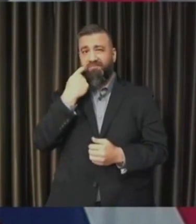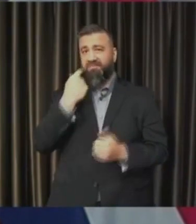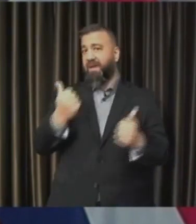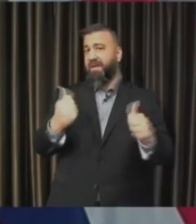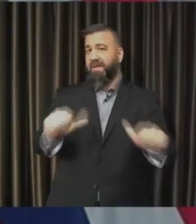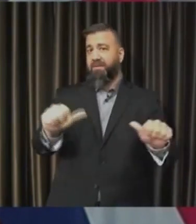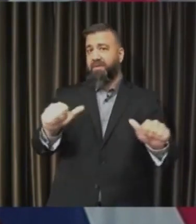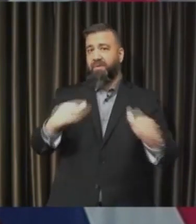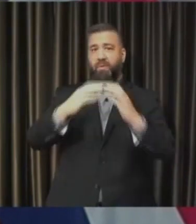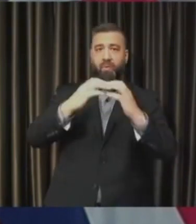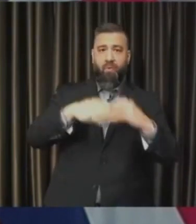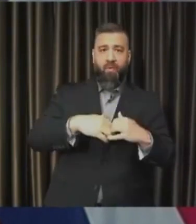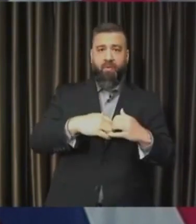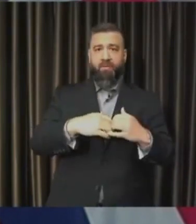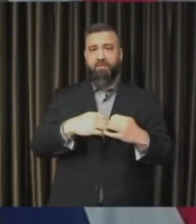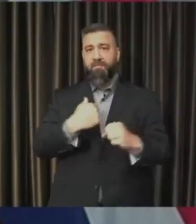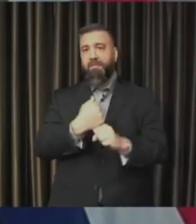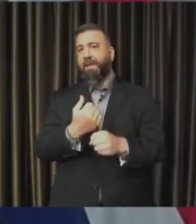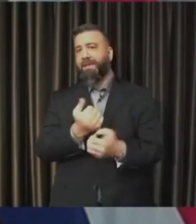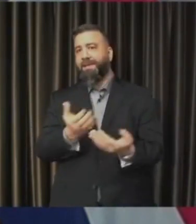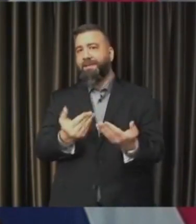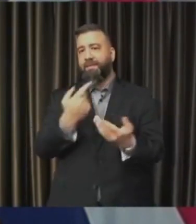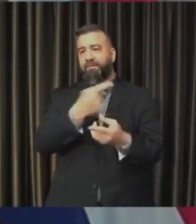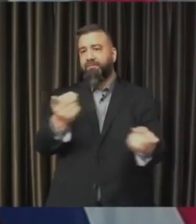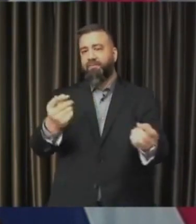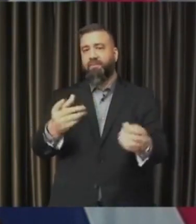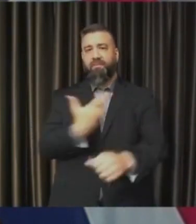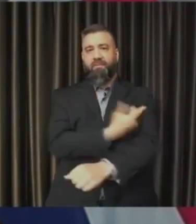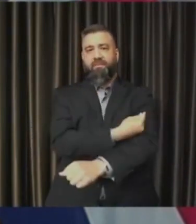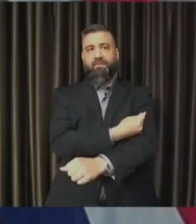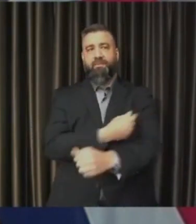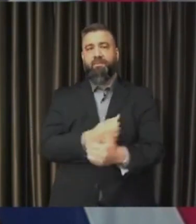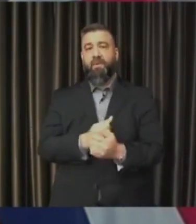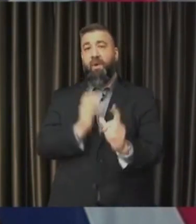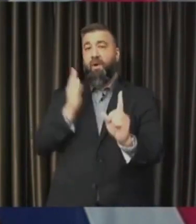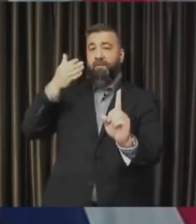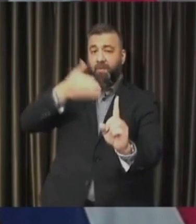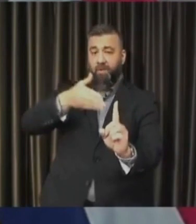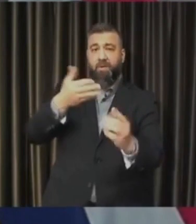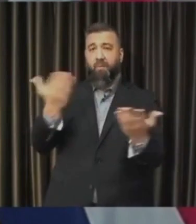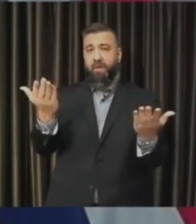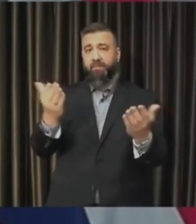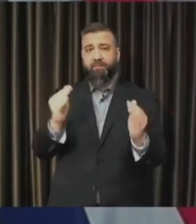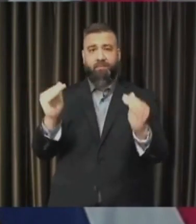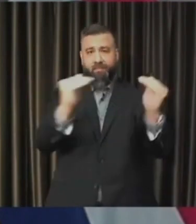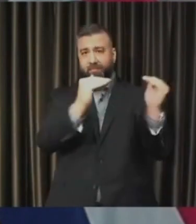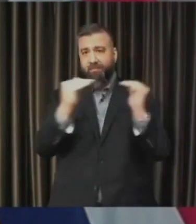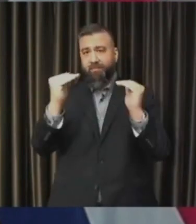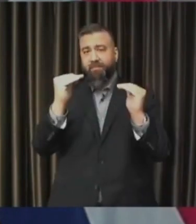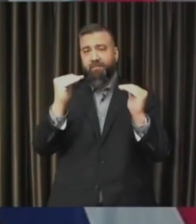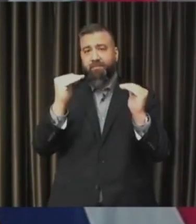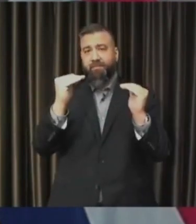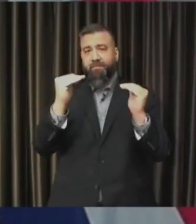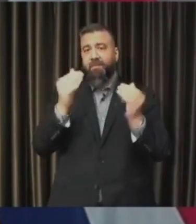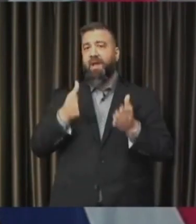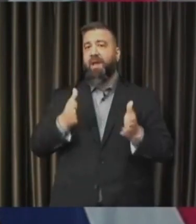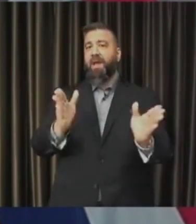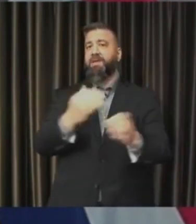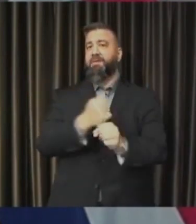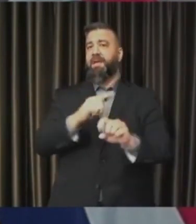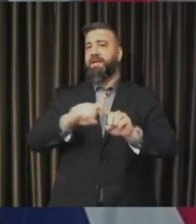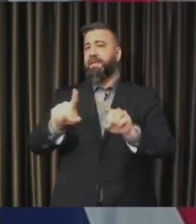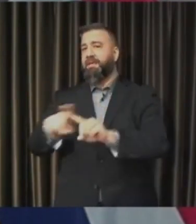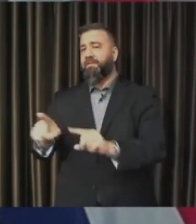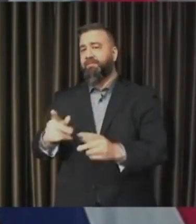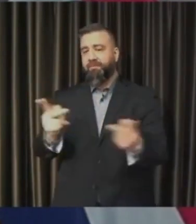to getting vaccinated. Our focus on equity and serving our most vulnerable populations has led us to create many different kinds of